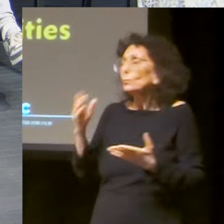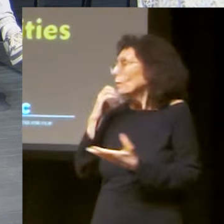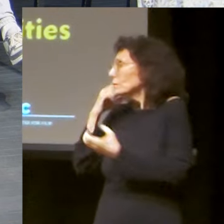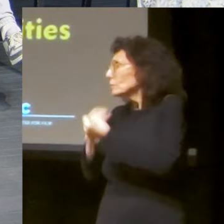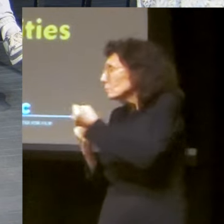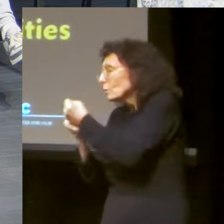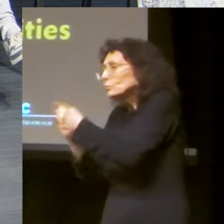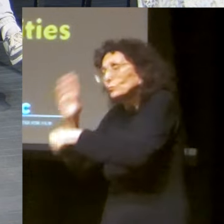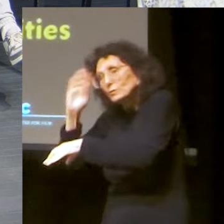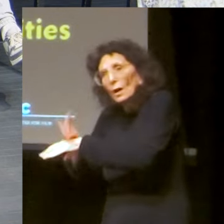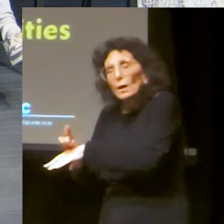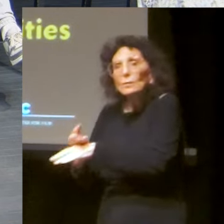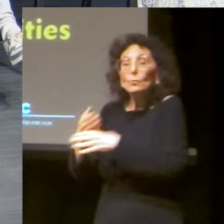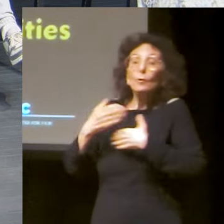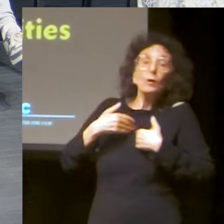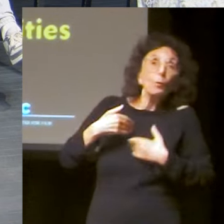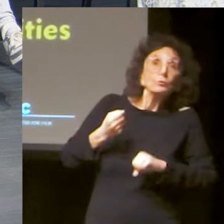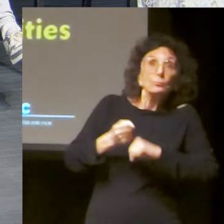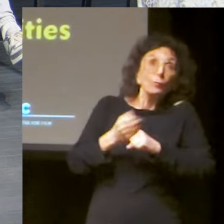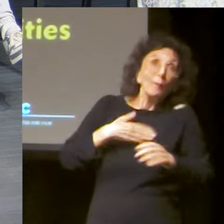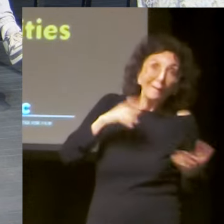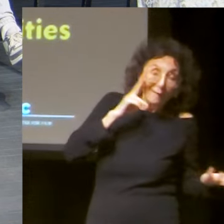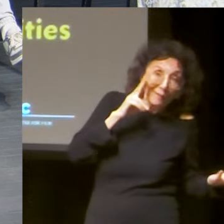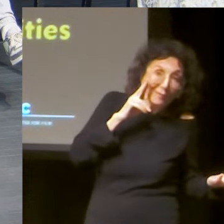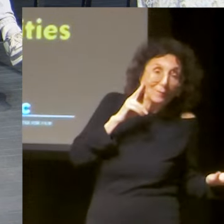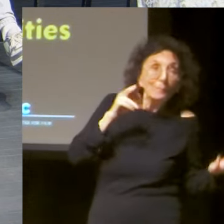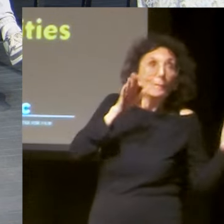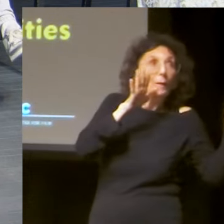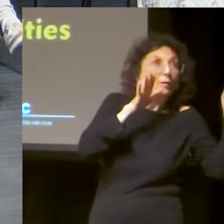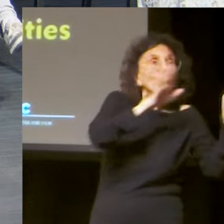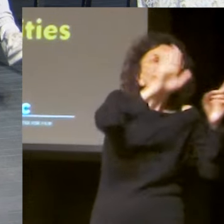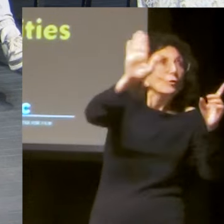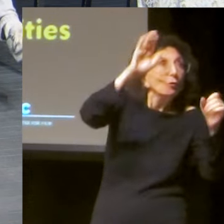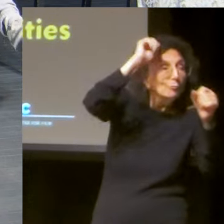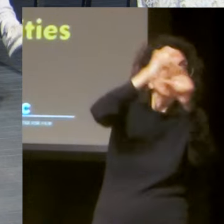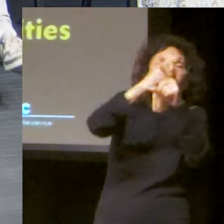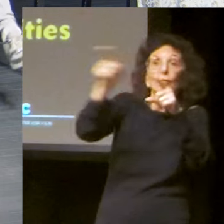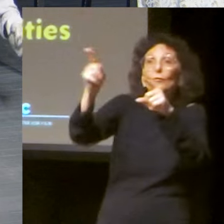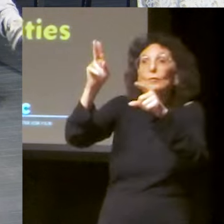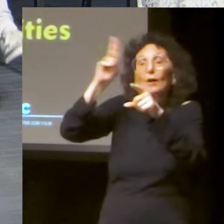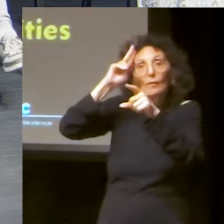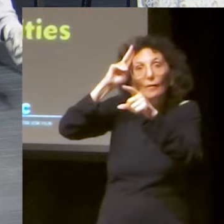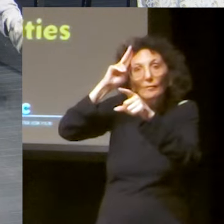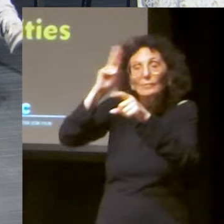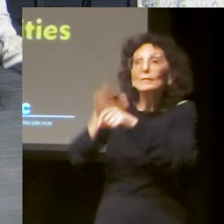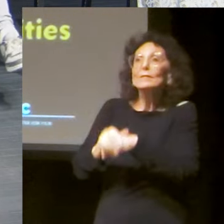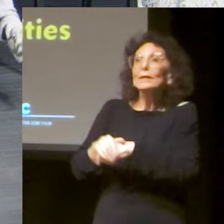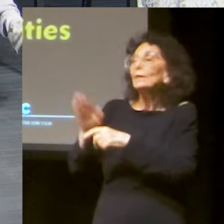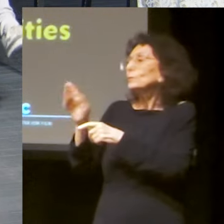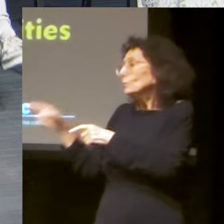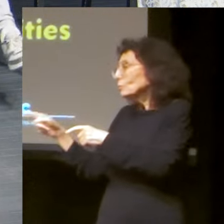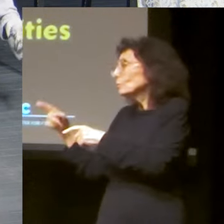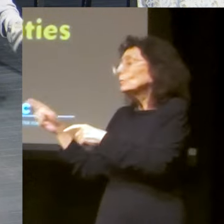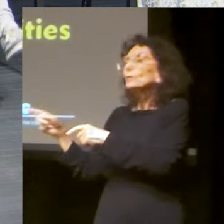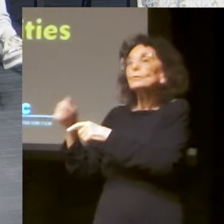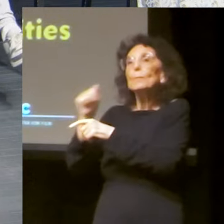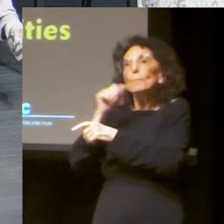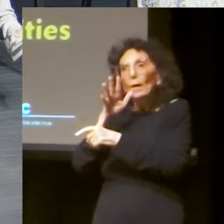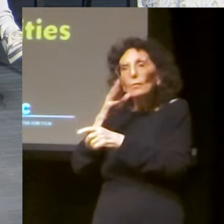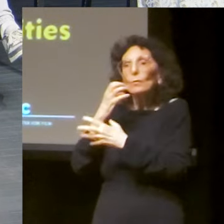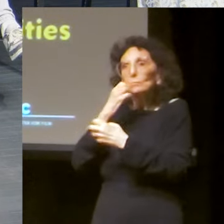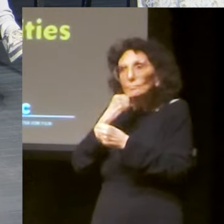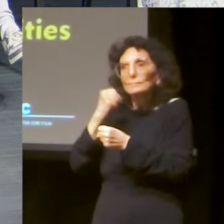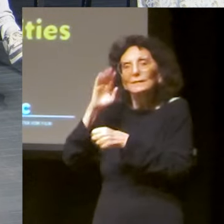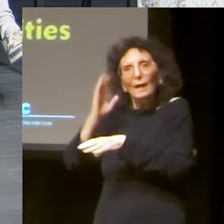member, being able to relate to that desire to do everything you can for your, your family member, for your, for your son. Um, in my